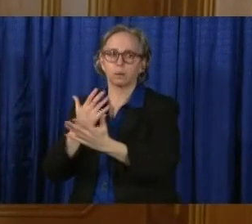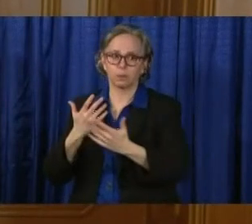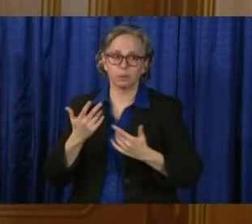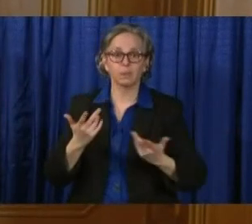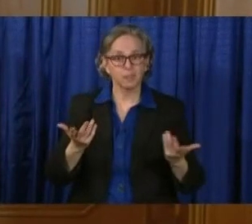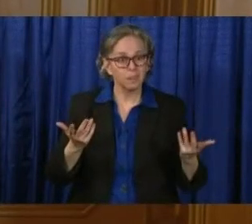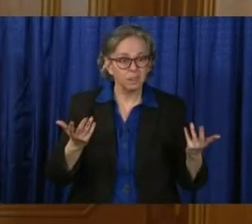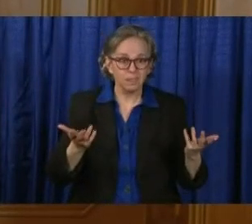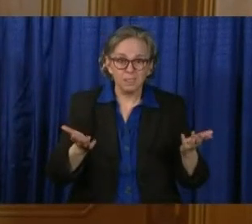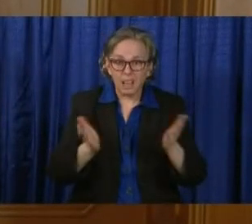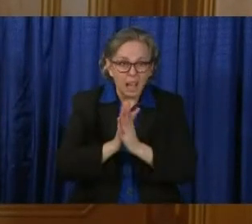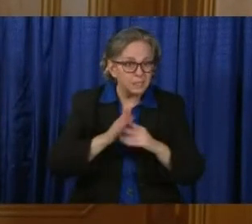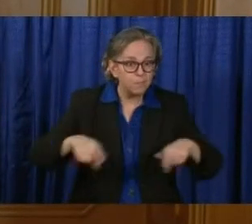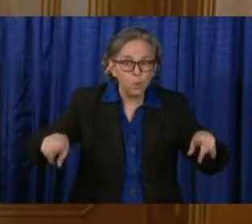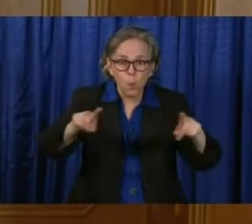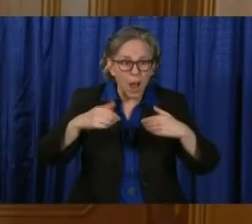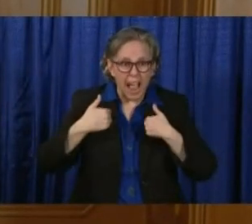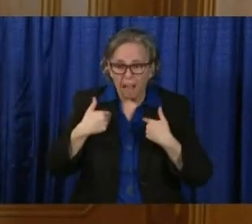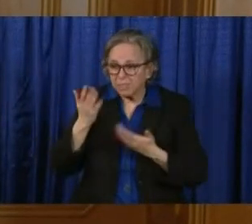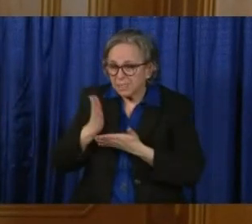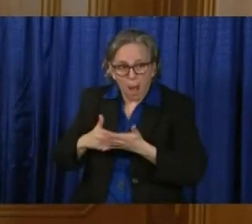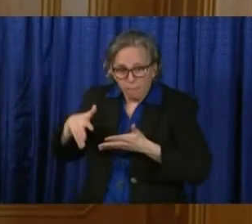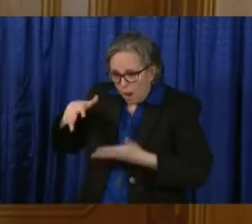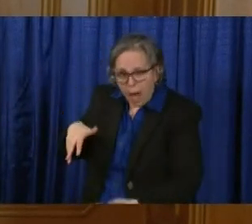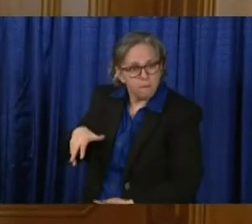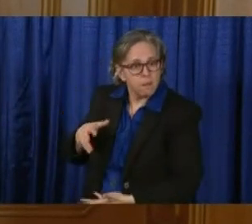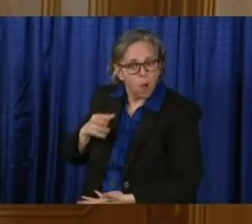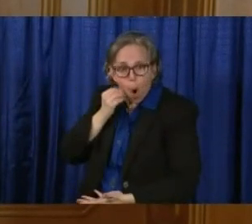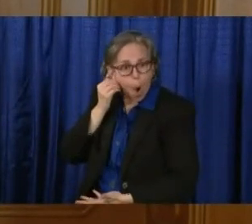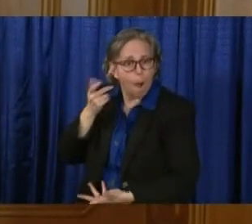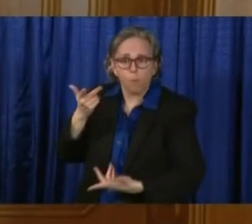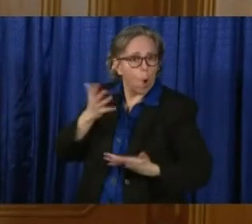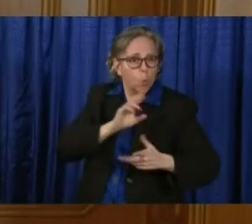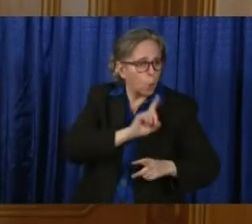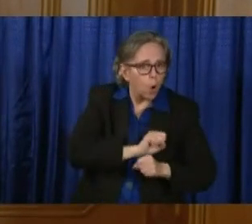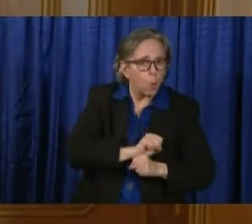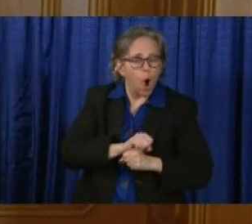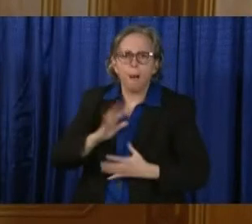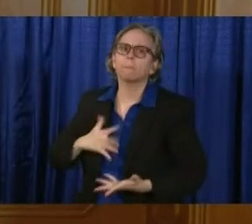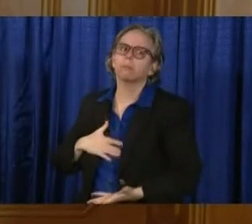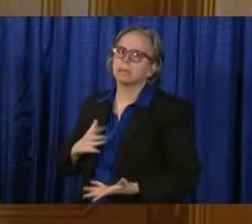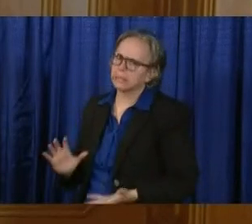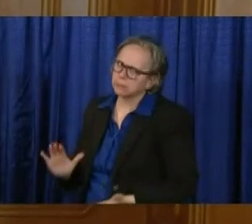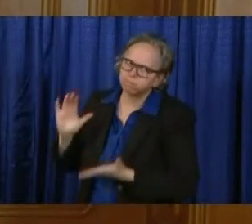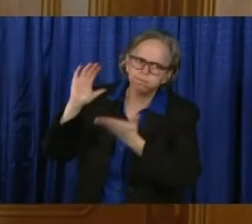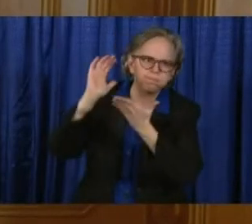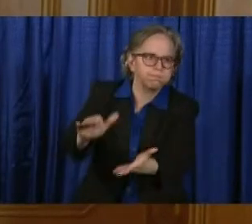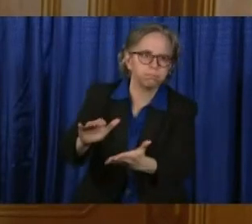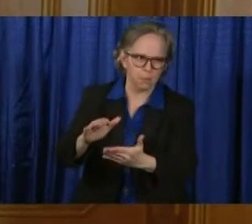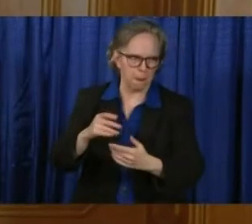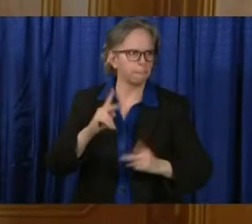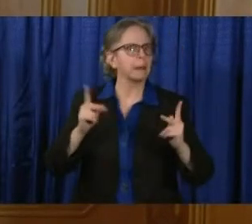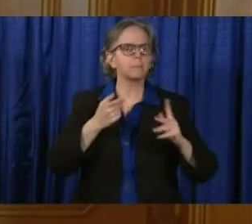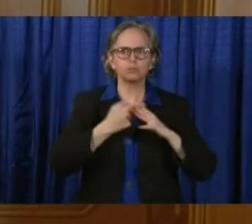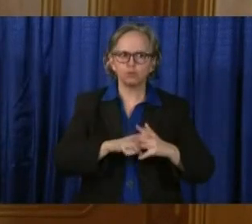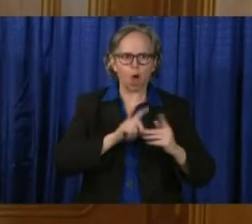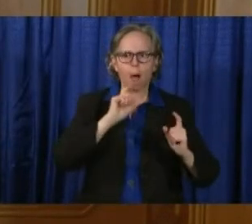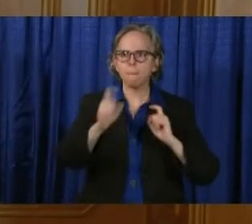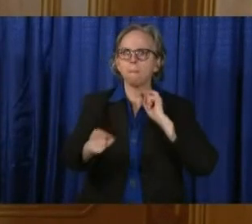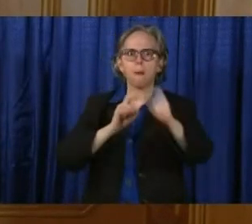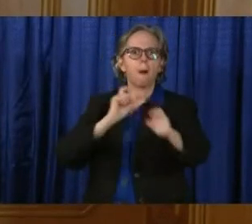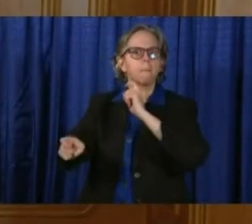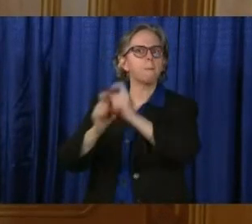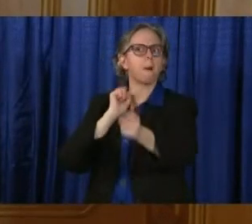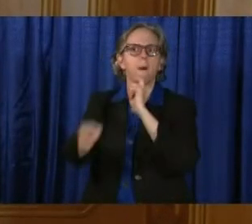they're not needing right now, and that is starting to come in, and we are very grateful for that. In times of